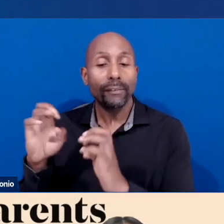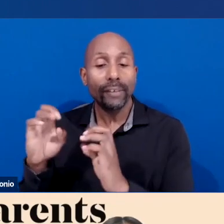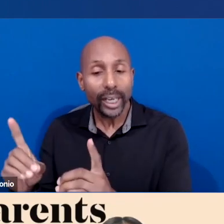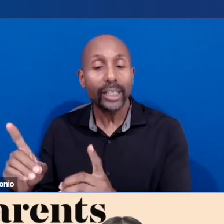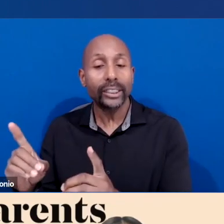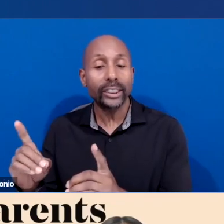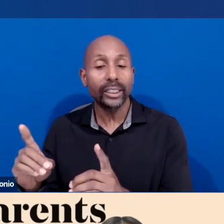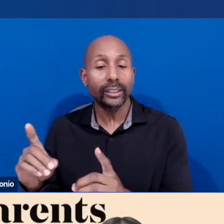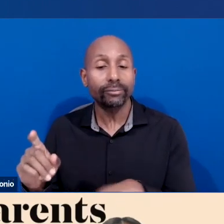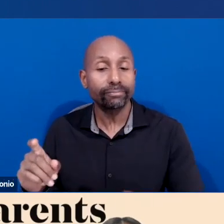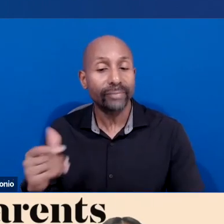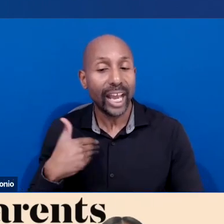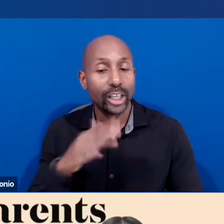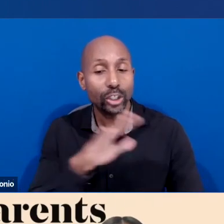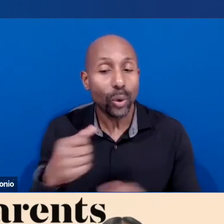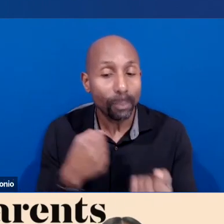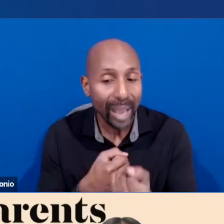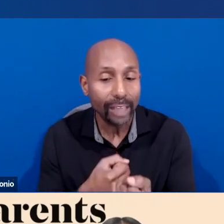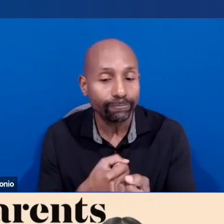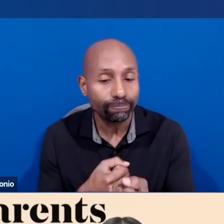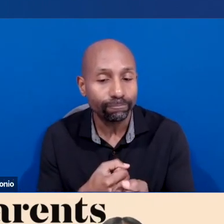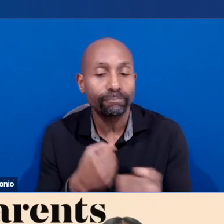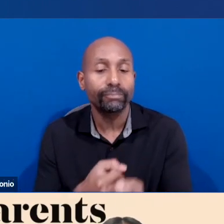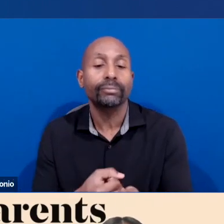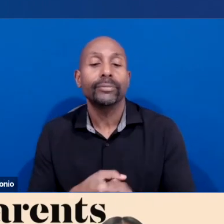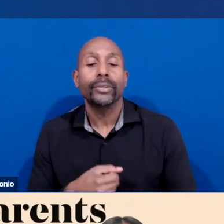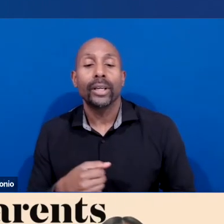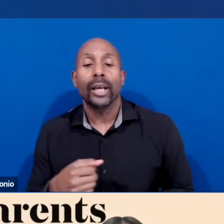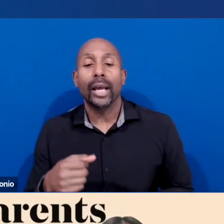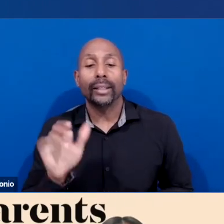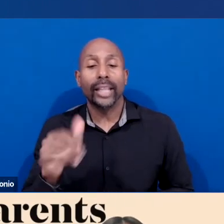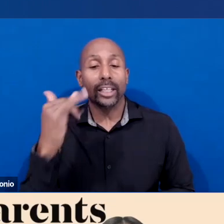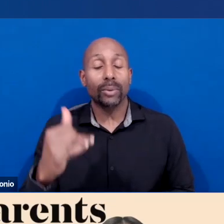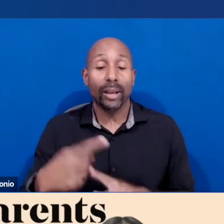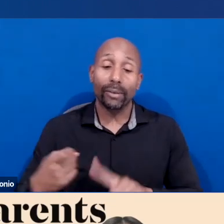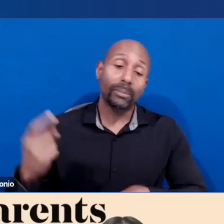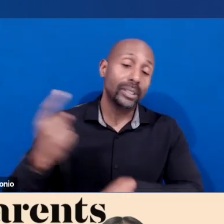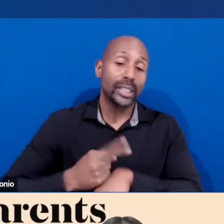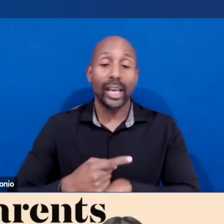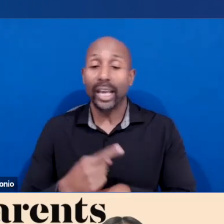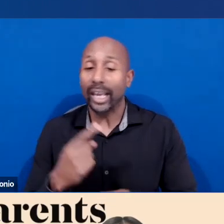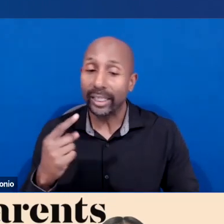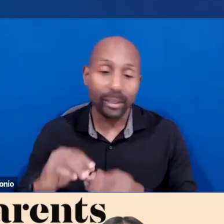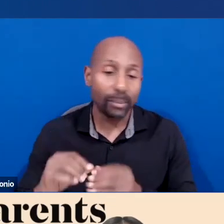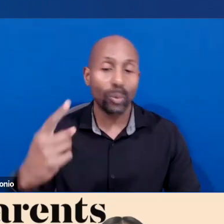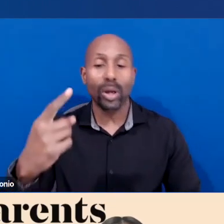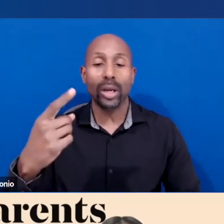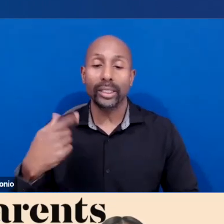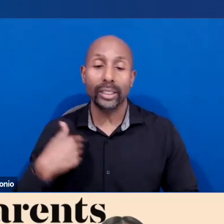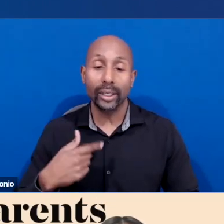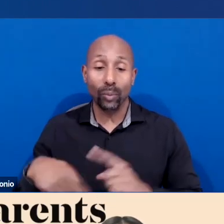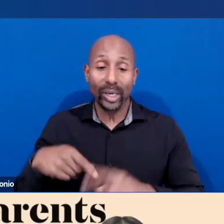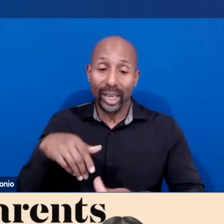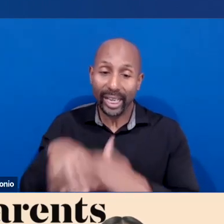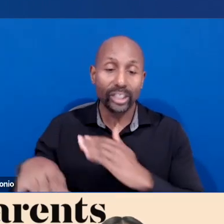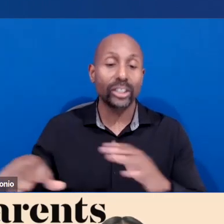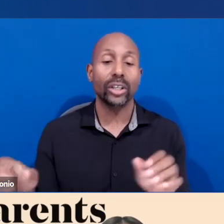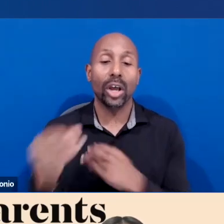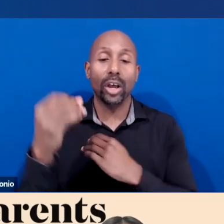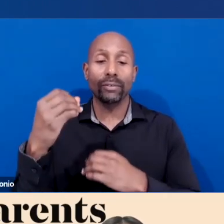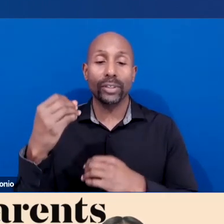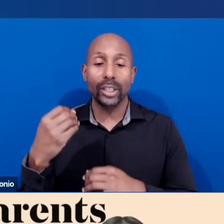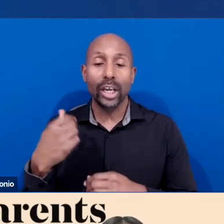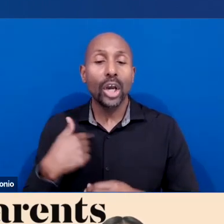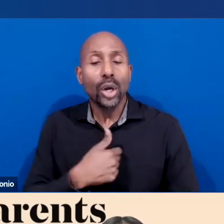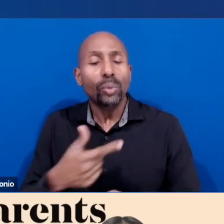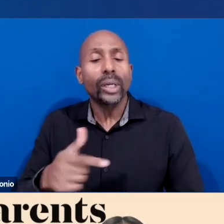know is effective for our students. And the way that these funds are being used and continue to be used really matters. We're working with